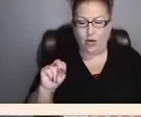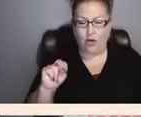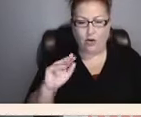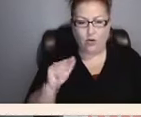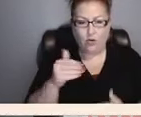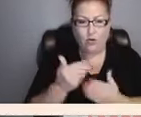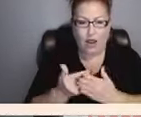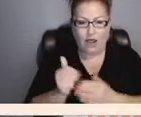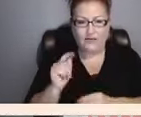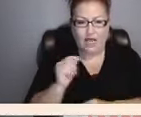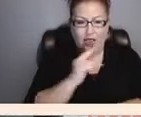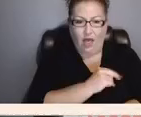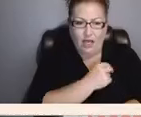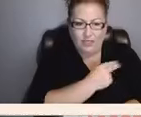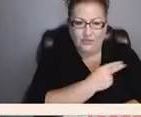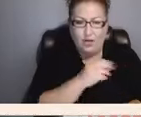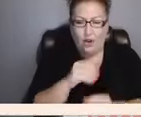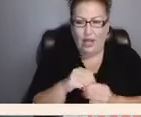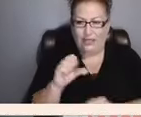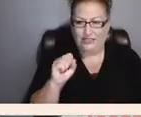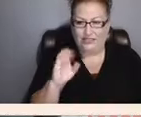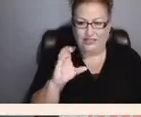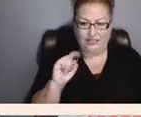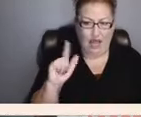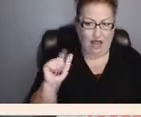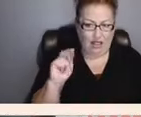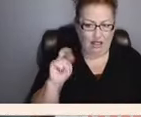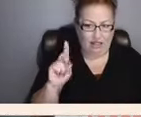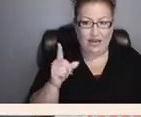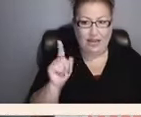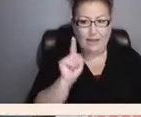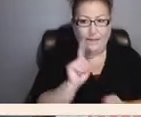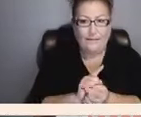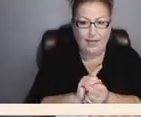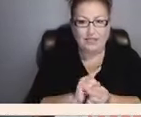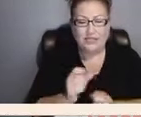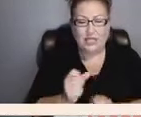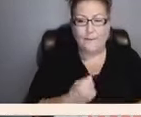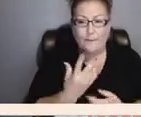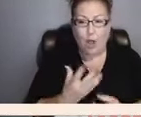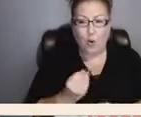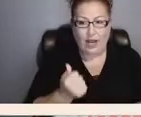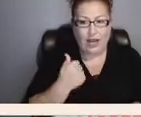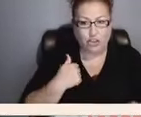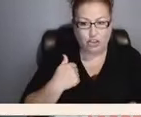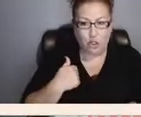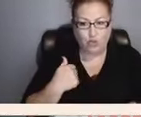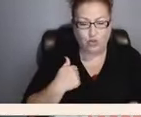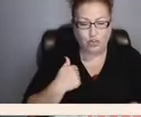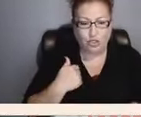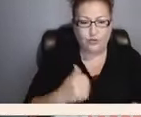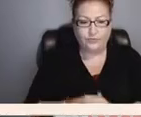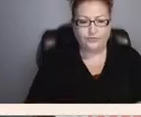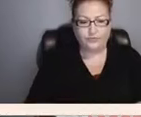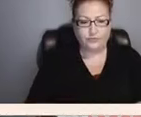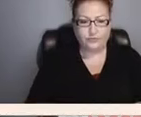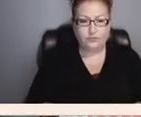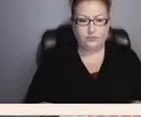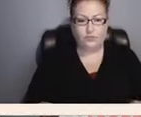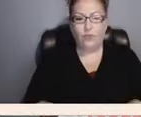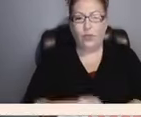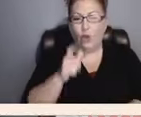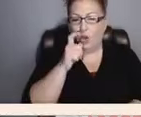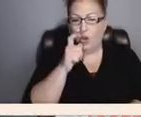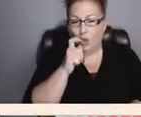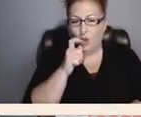Hospital in Scotland. There he meets a poet and a soldier, Siegfried Sassen, who later